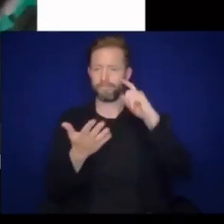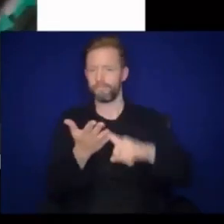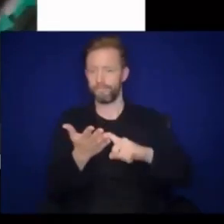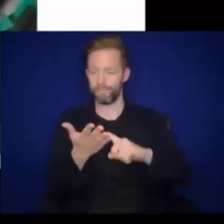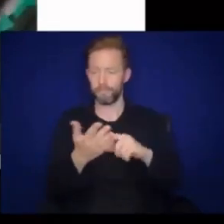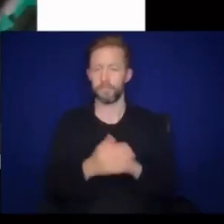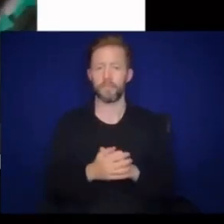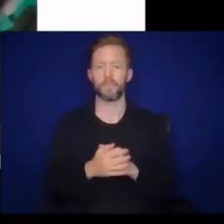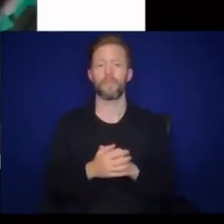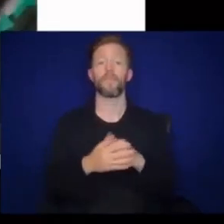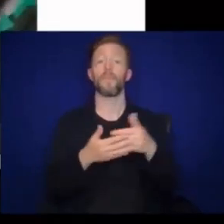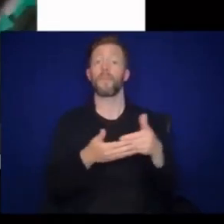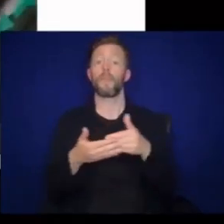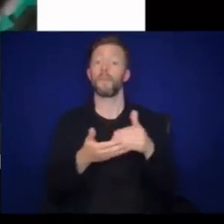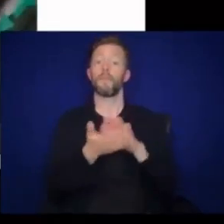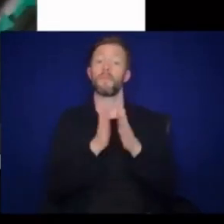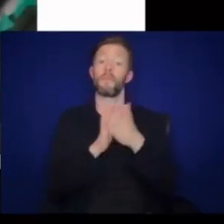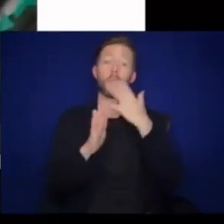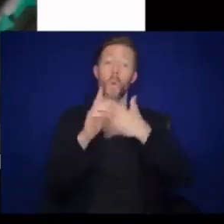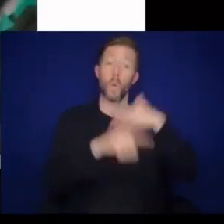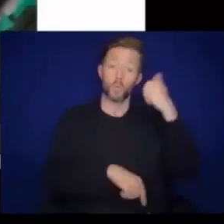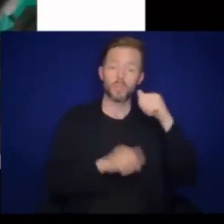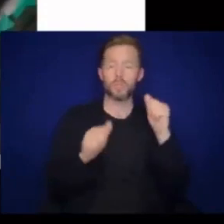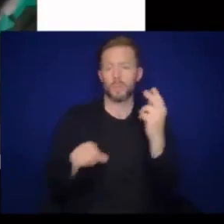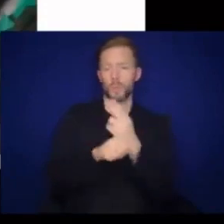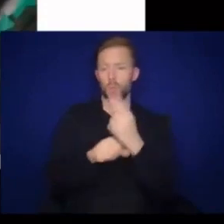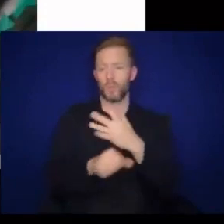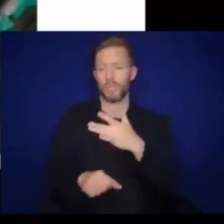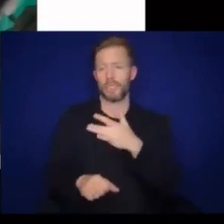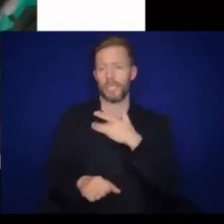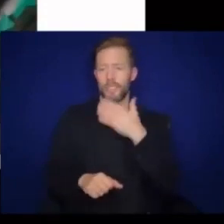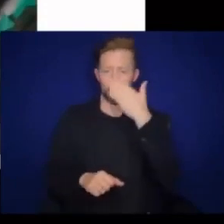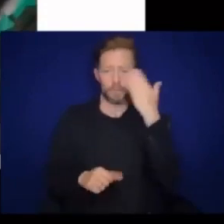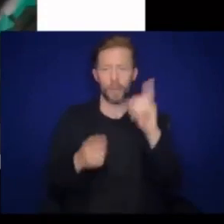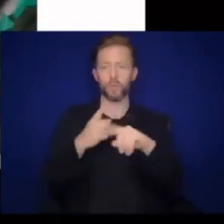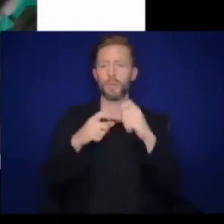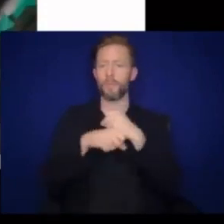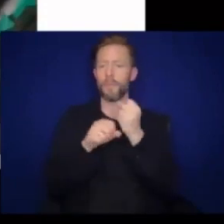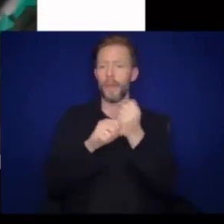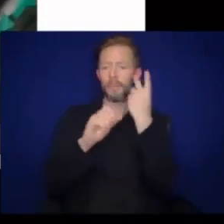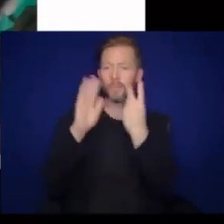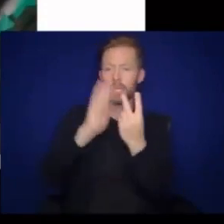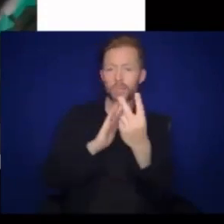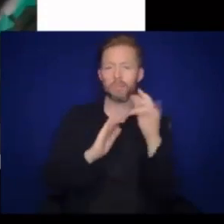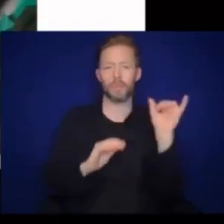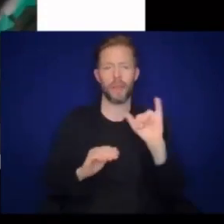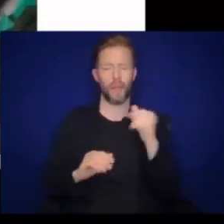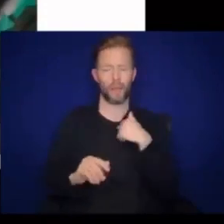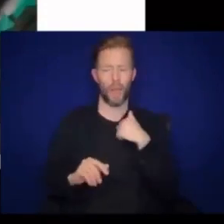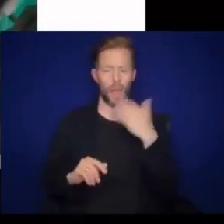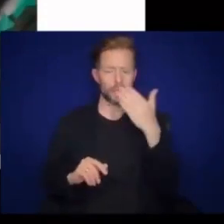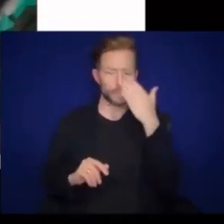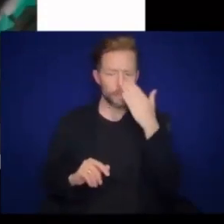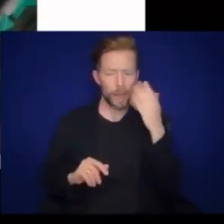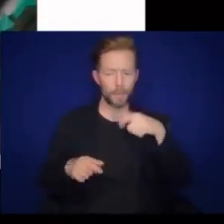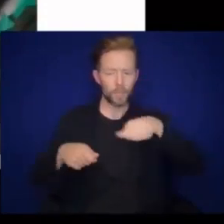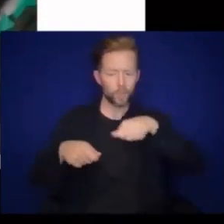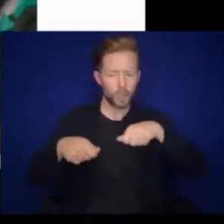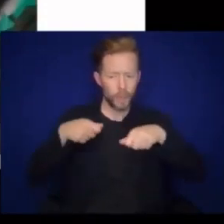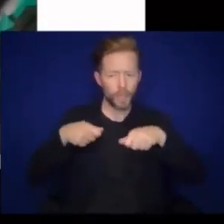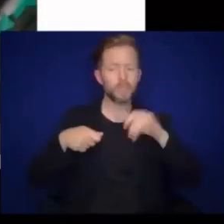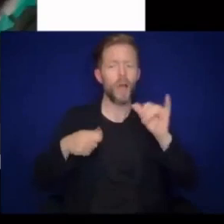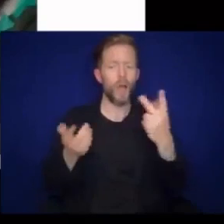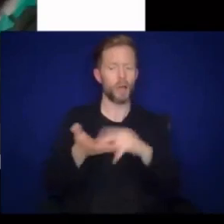You can also, as babies get older, use a sense of smell to make predictions. Like, I smell my toothpaste.